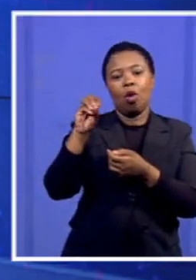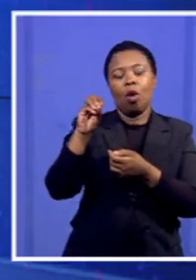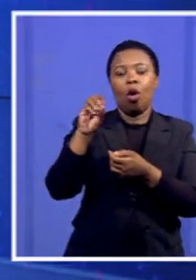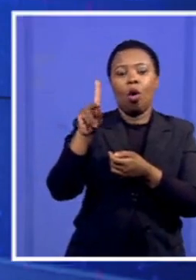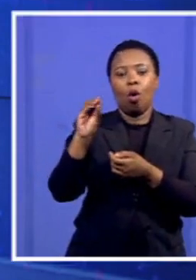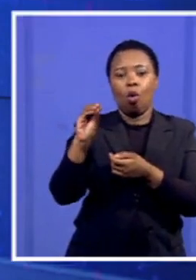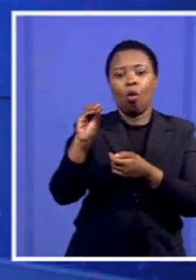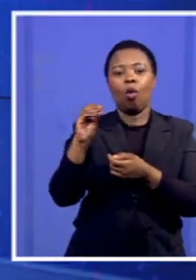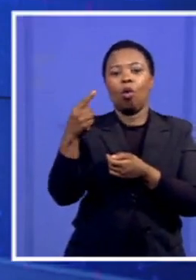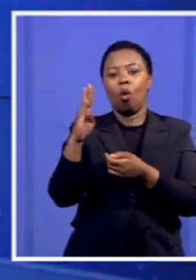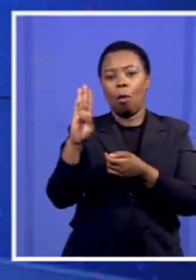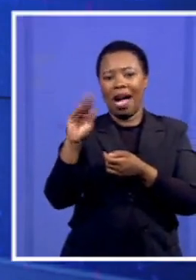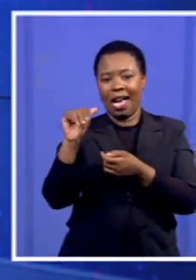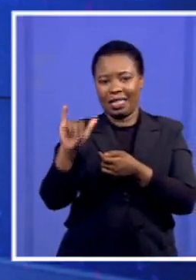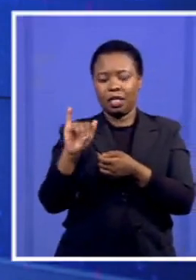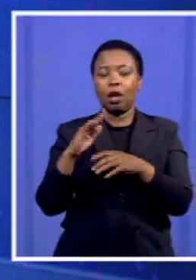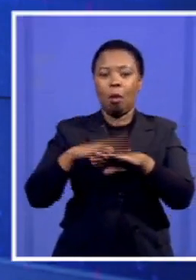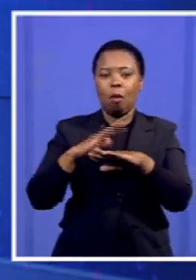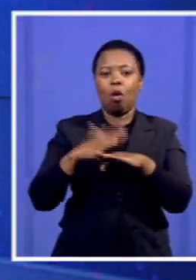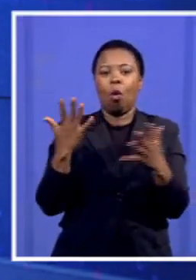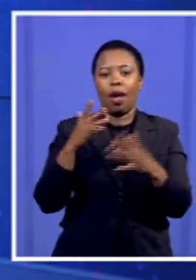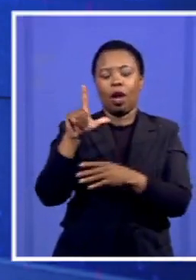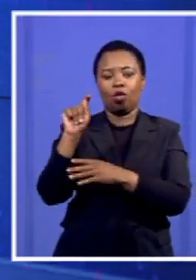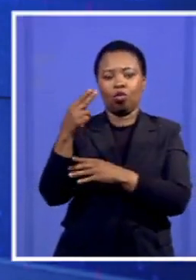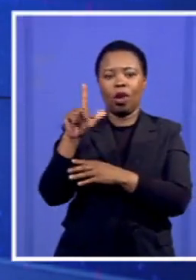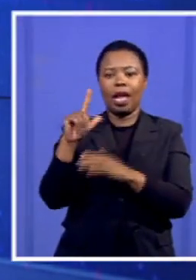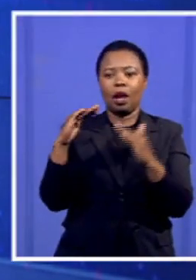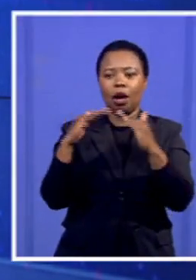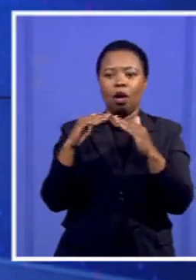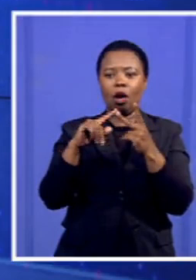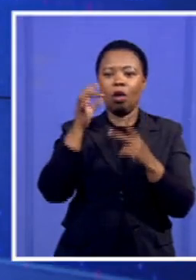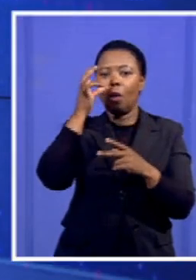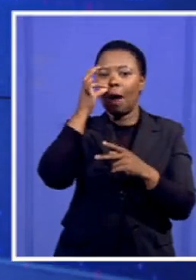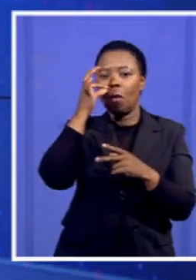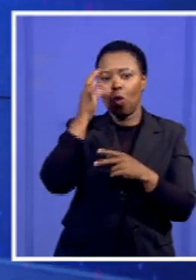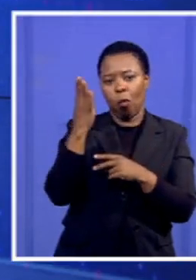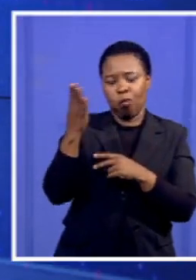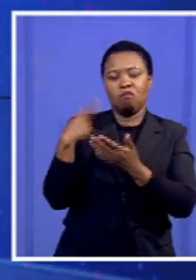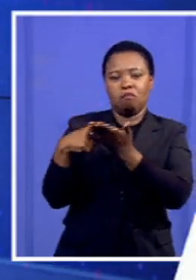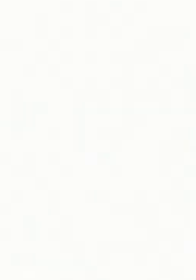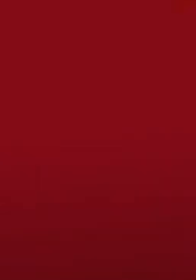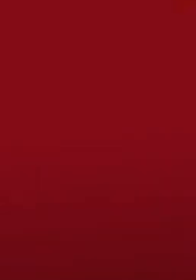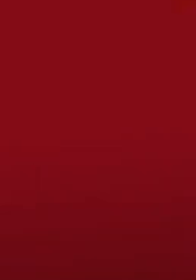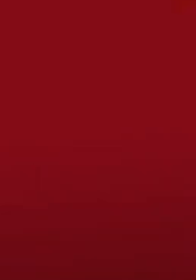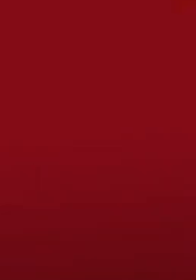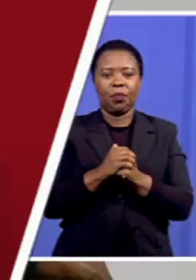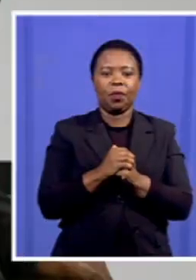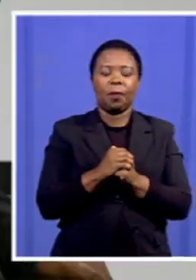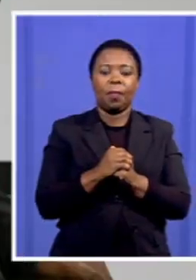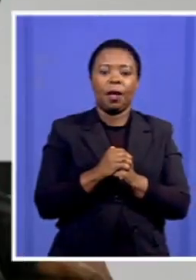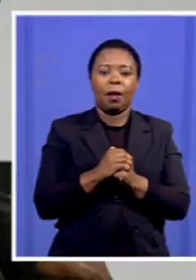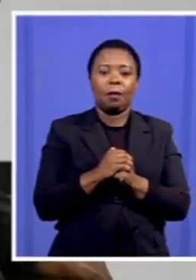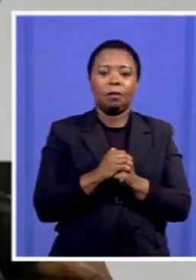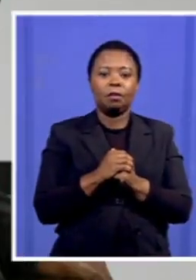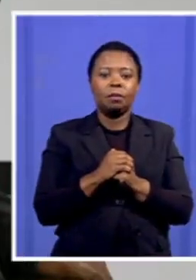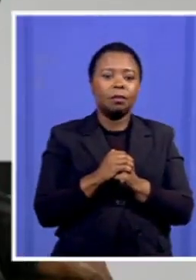For more on this story, we take you to Lutuli House, where this is currently happening. Growth in China, South Africa's largest